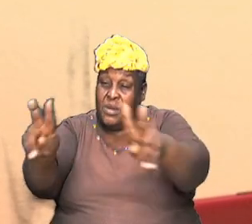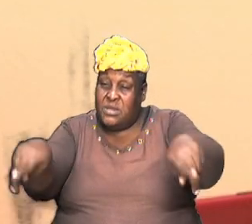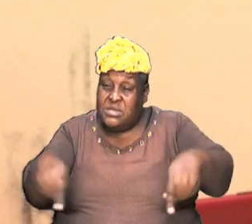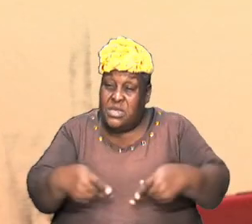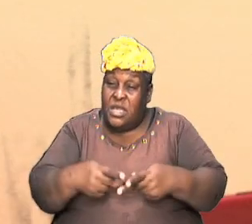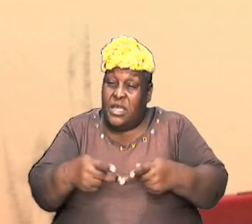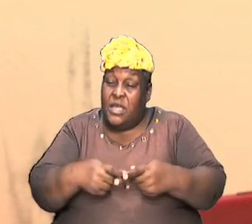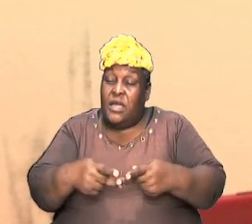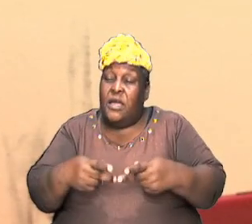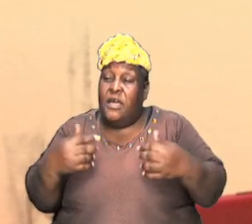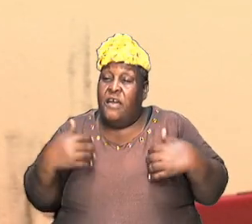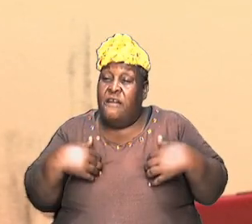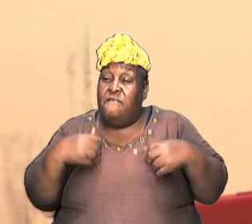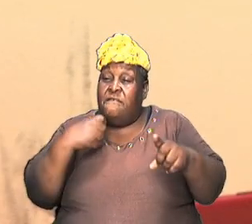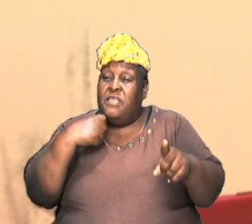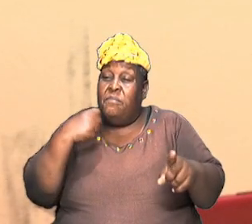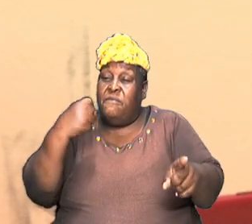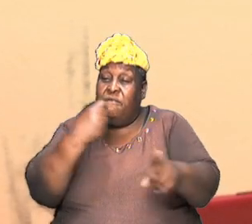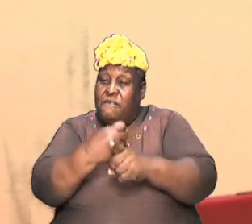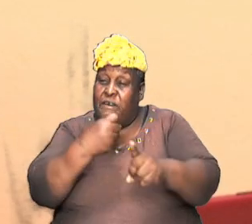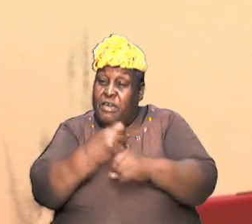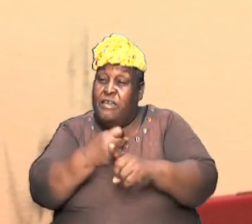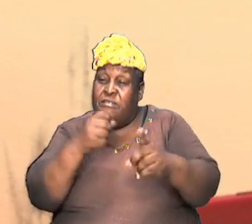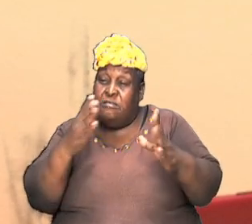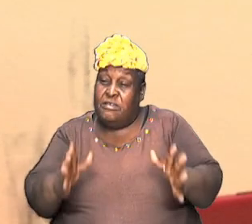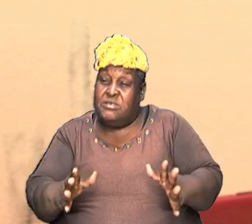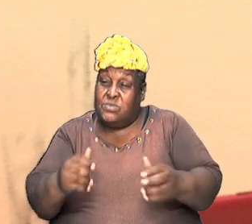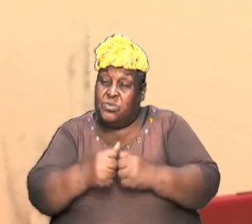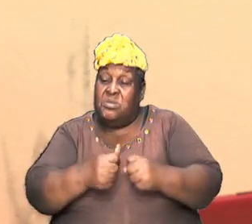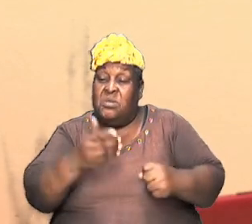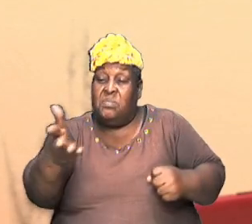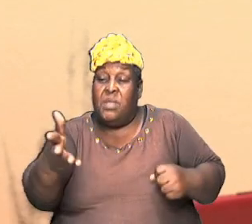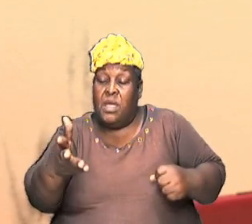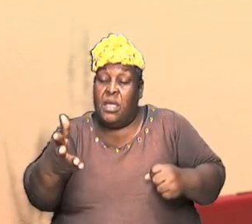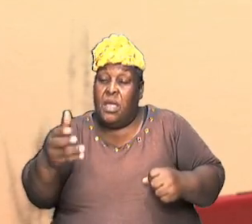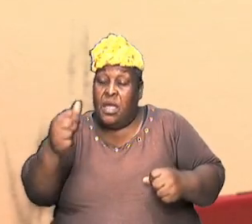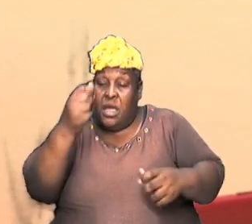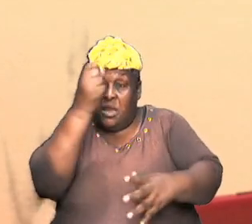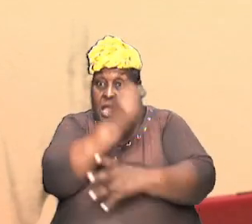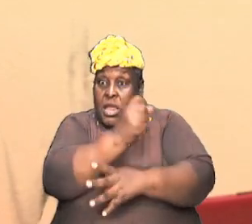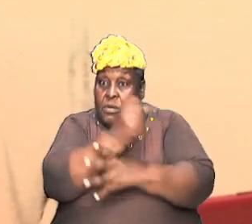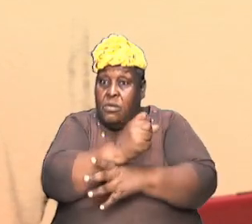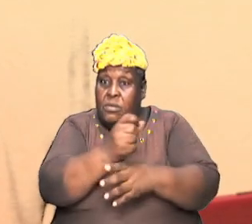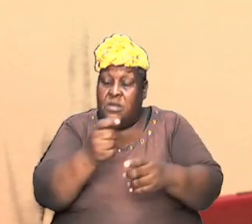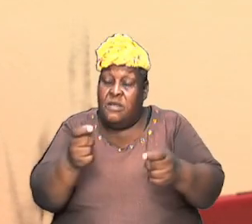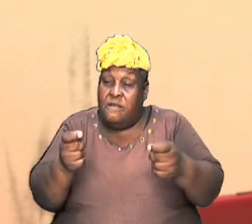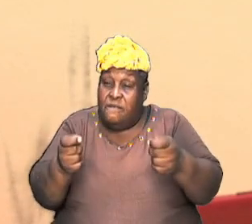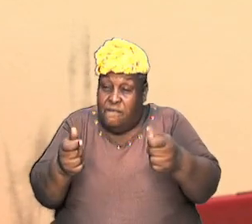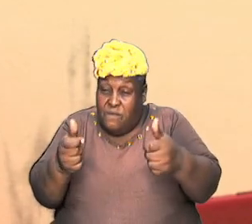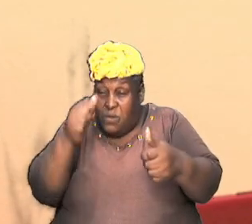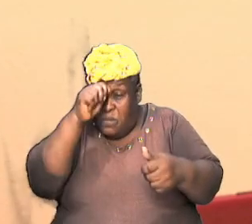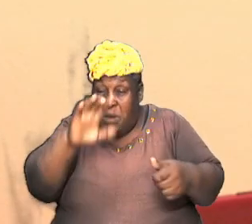fighters with them and Abraham with a few men went after them